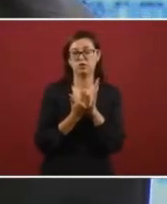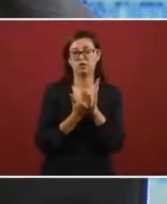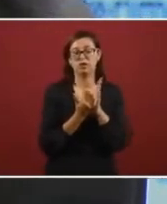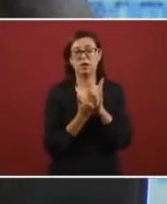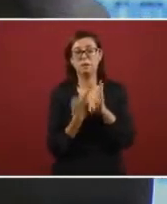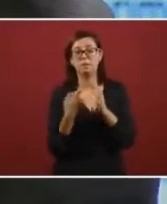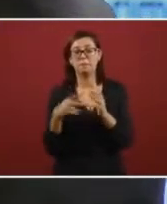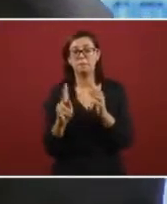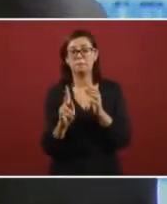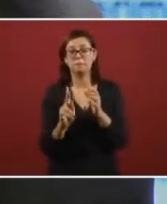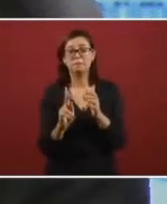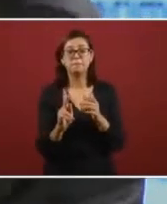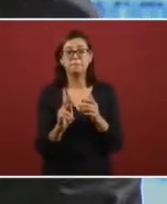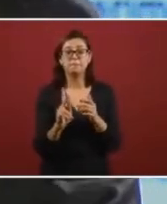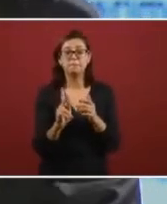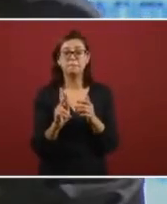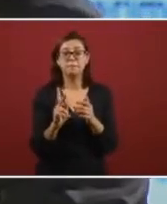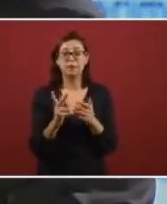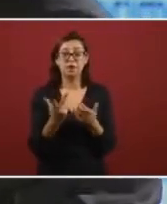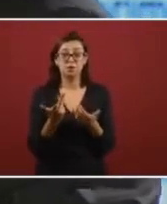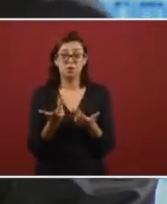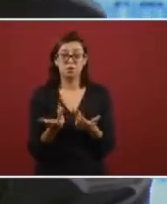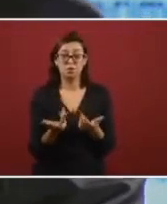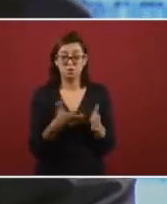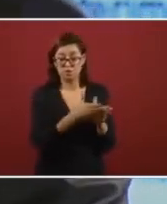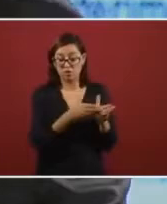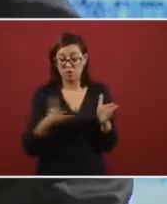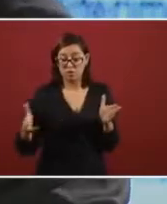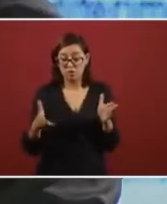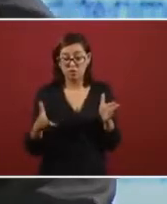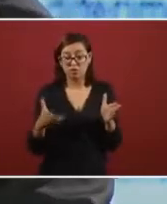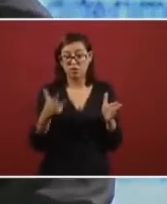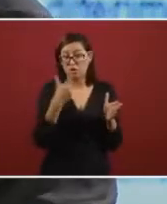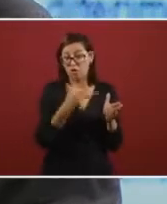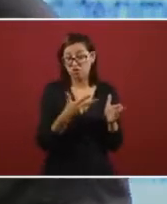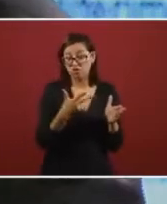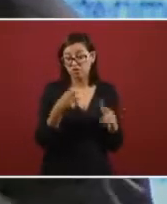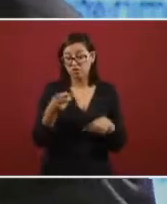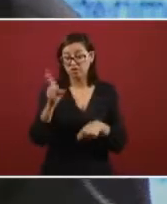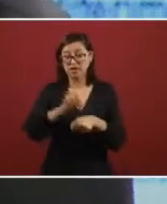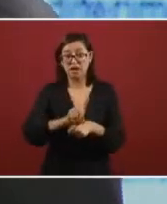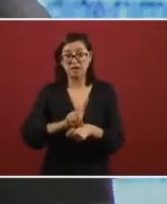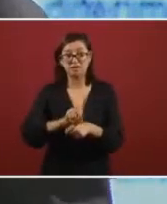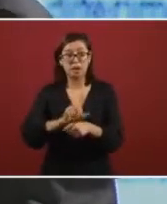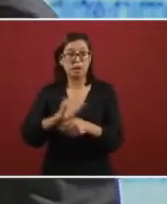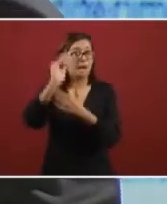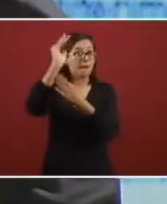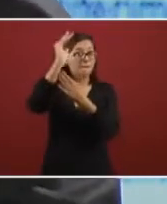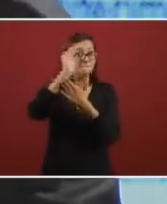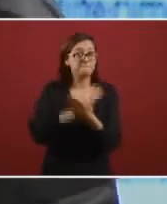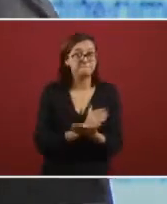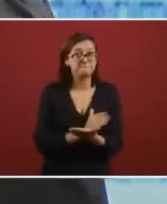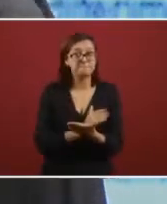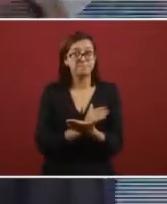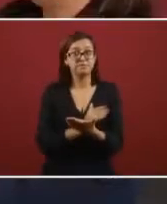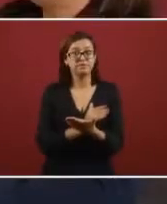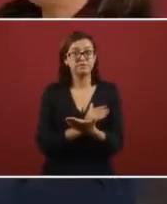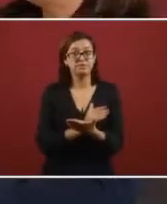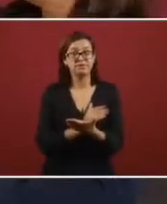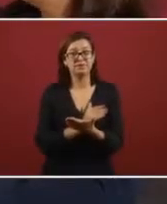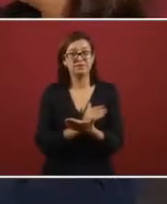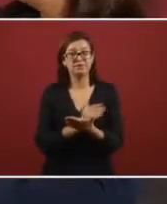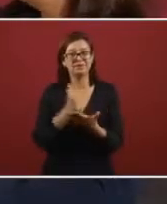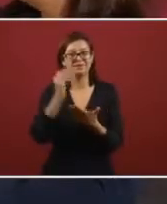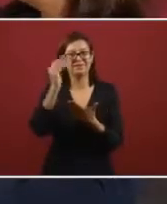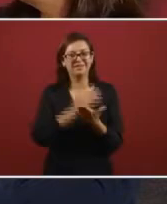within the first eight to ten days it won't be thirty-three thousand it'll look like a lot more because we're talking about a